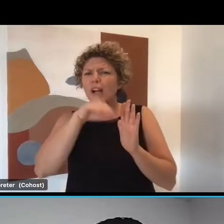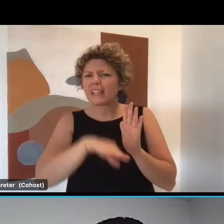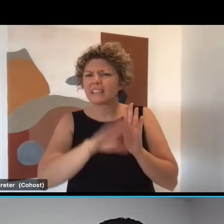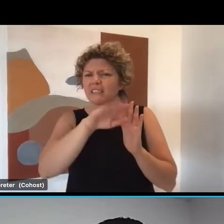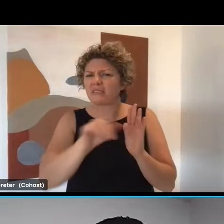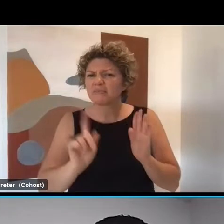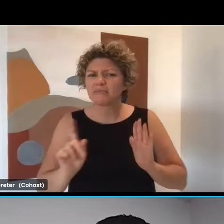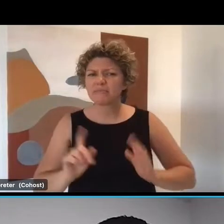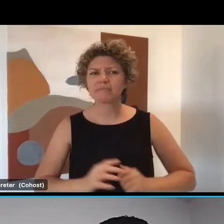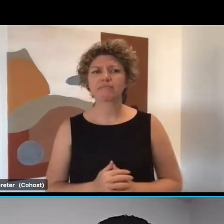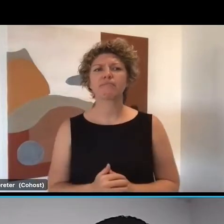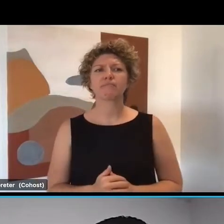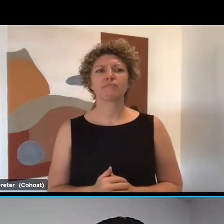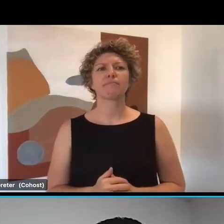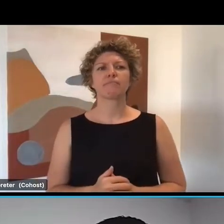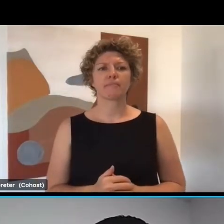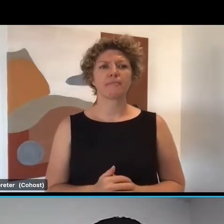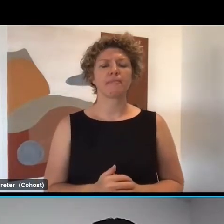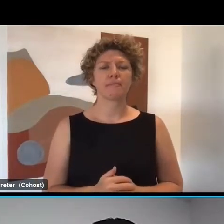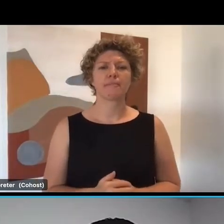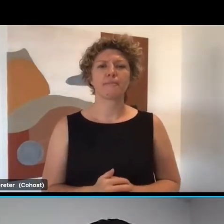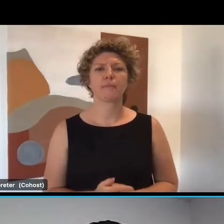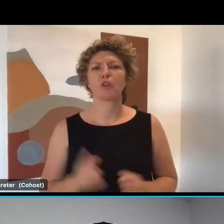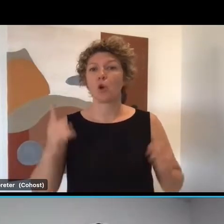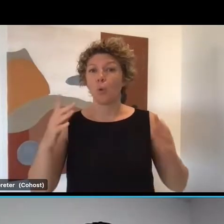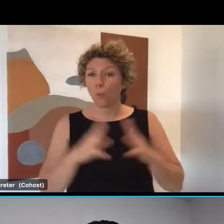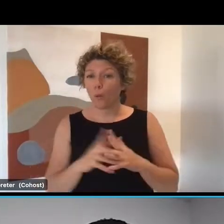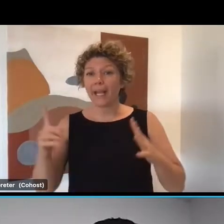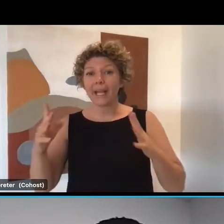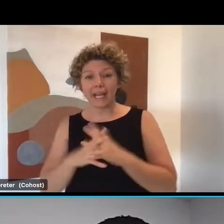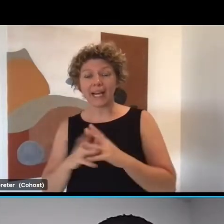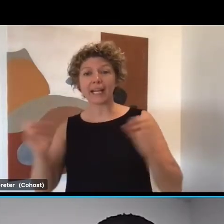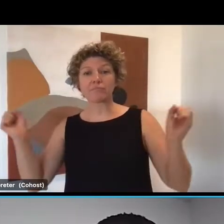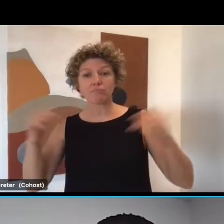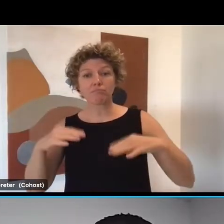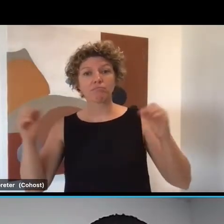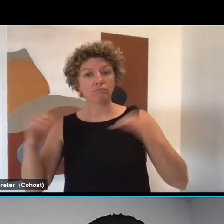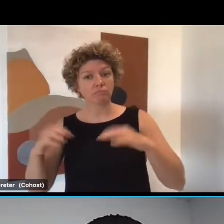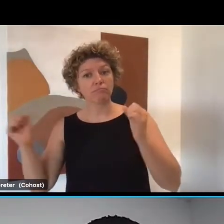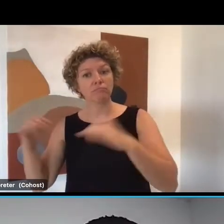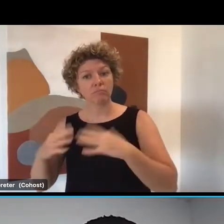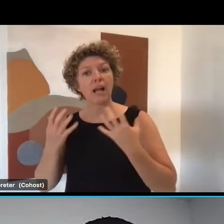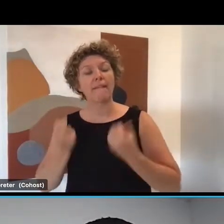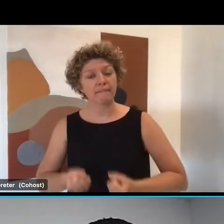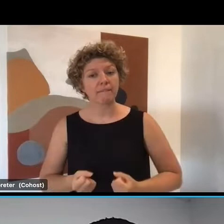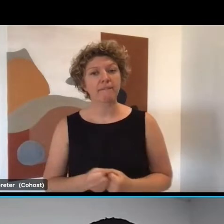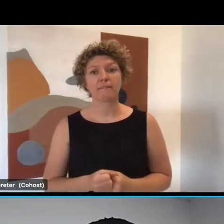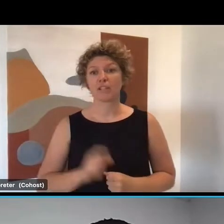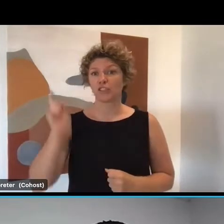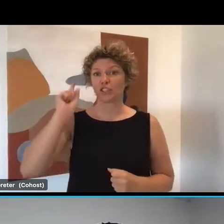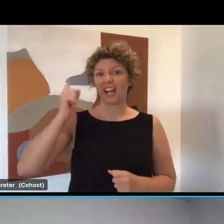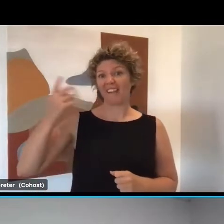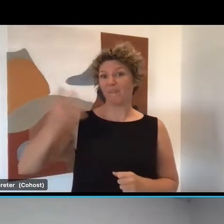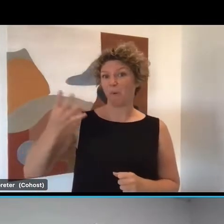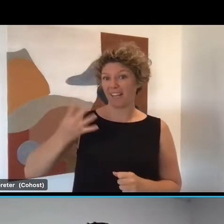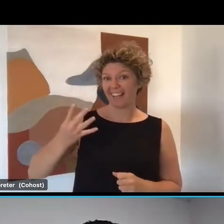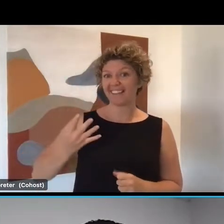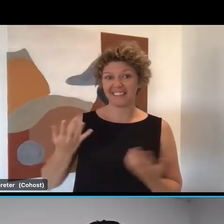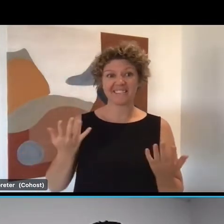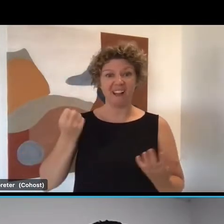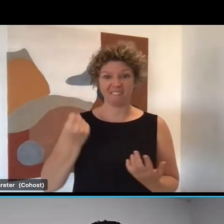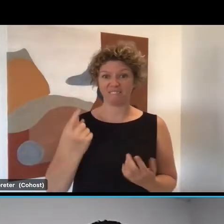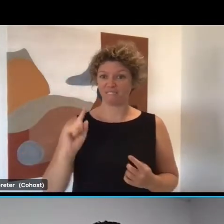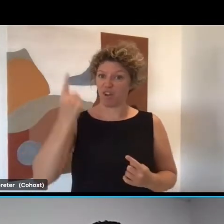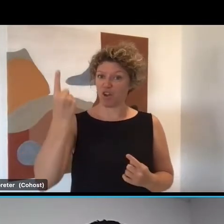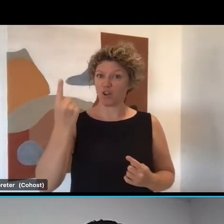So again, our first weekly career hub is happening as we speak right now today, the 14th. We've got